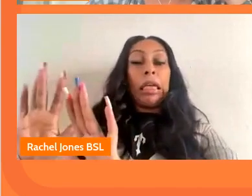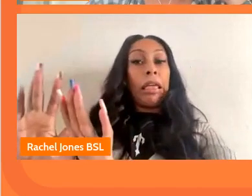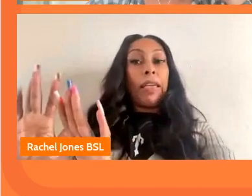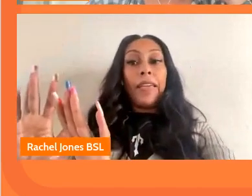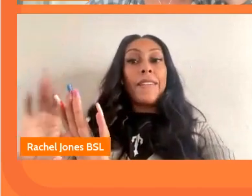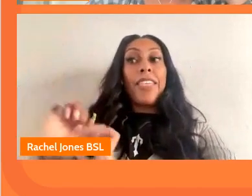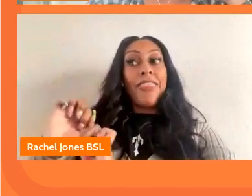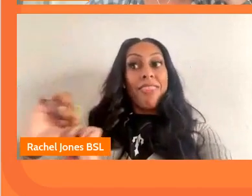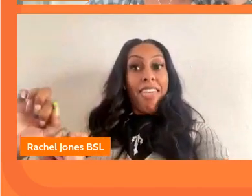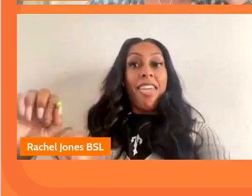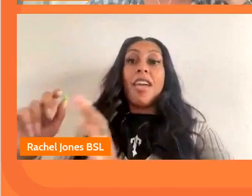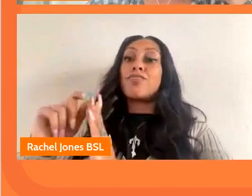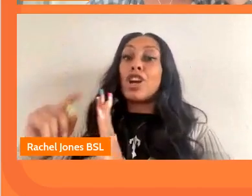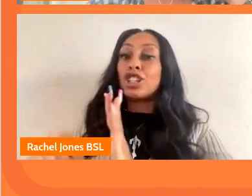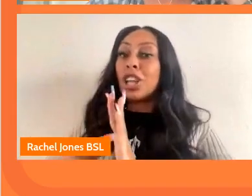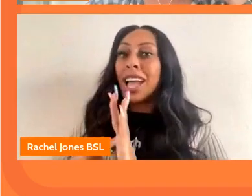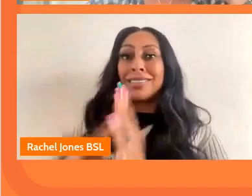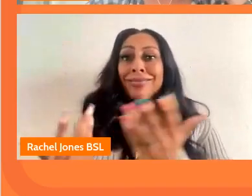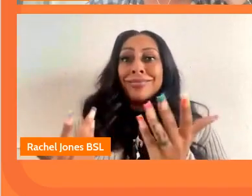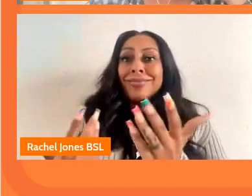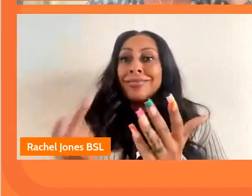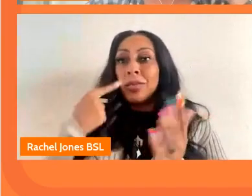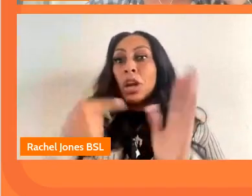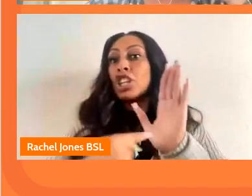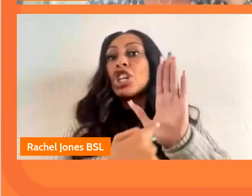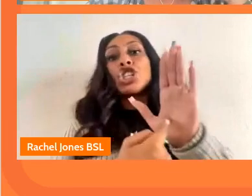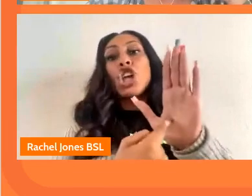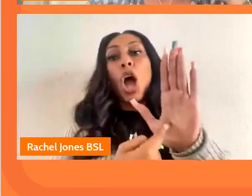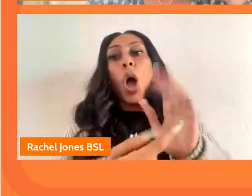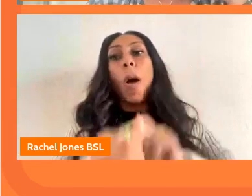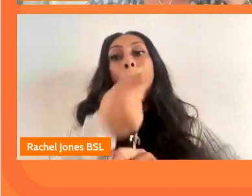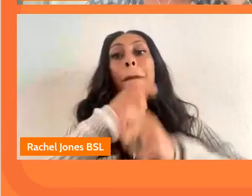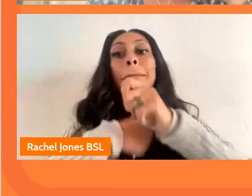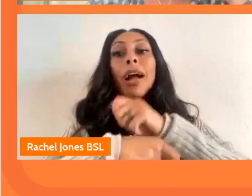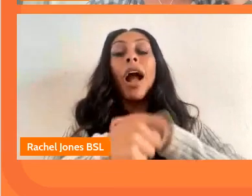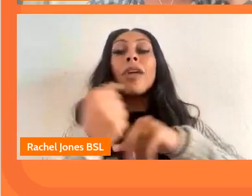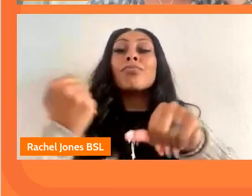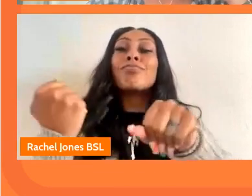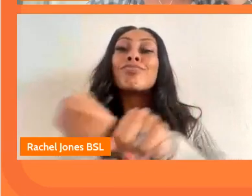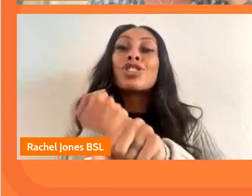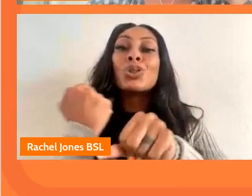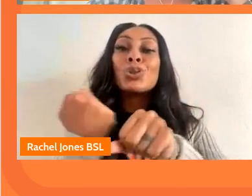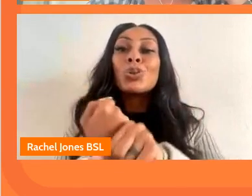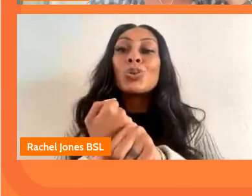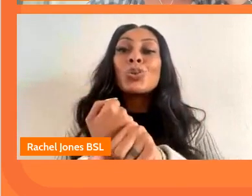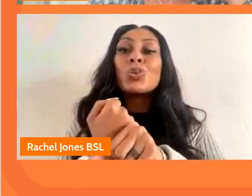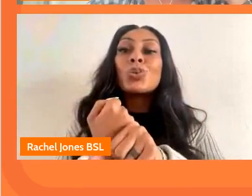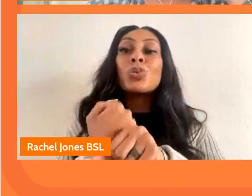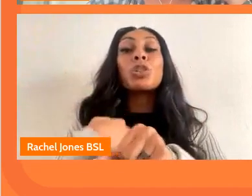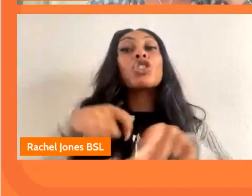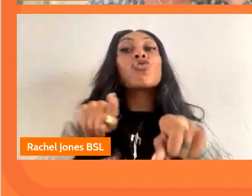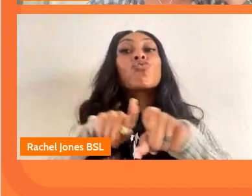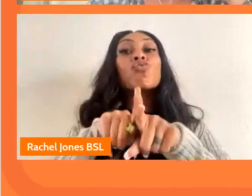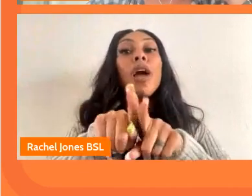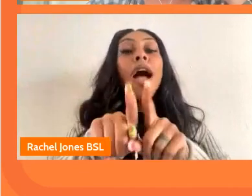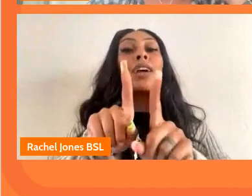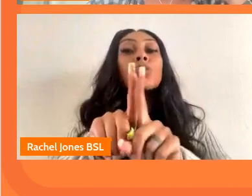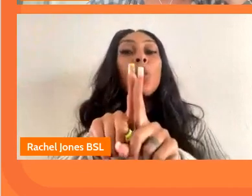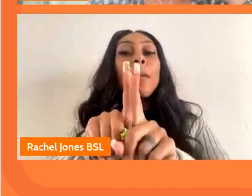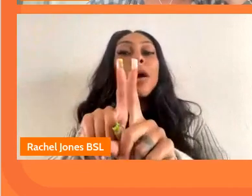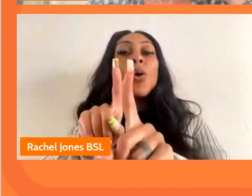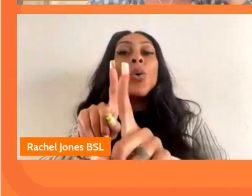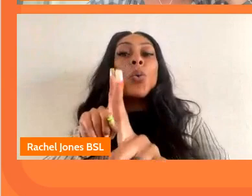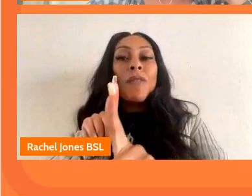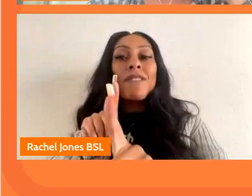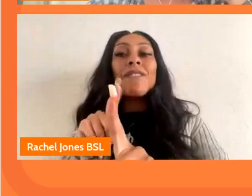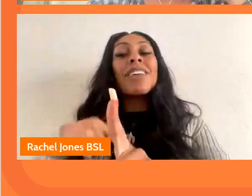that's their project so there's no point in us showing it if it becomes produced and actually the one thing we're trying to do and we talk to producers about this all